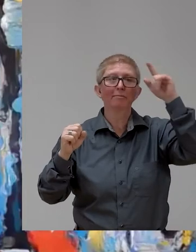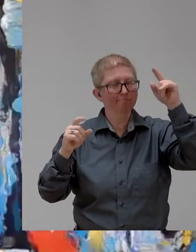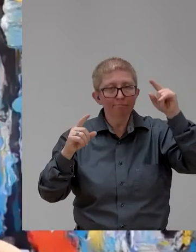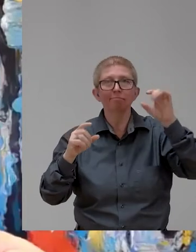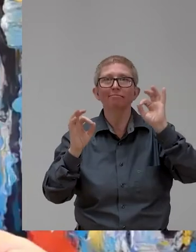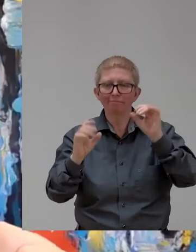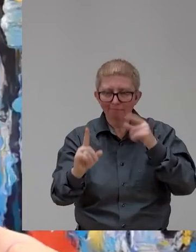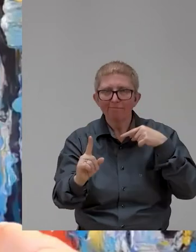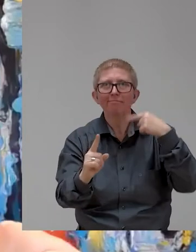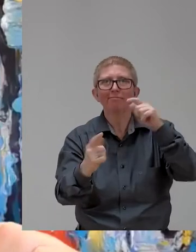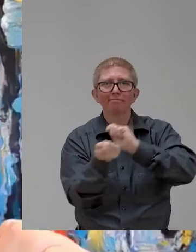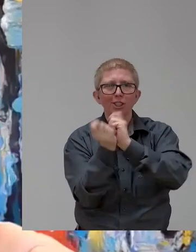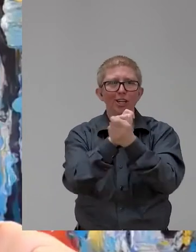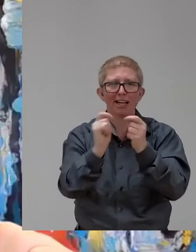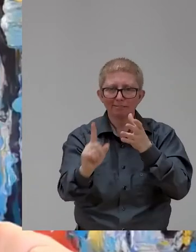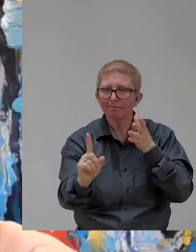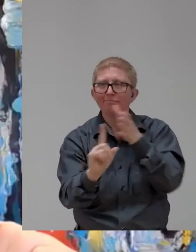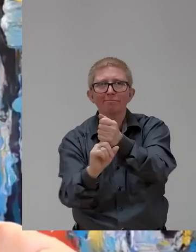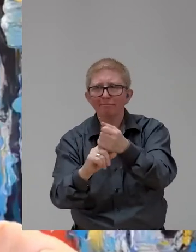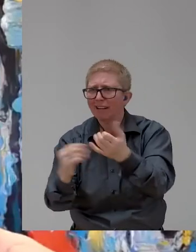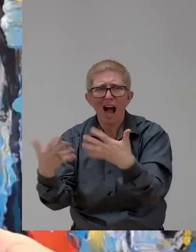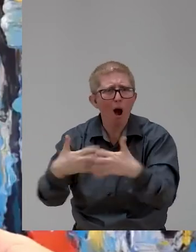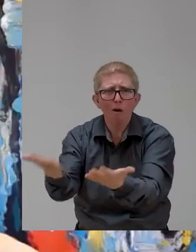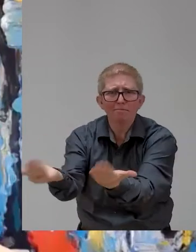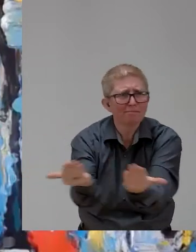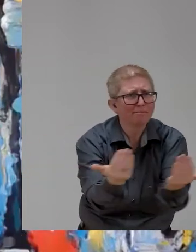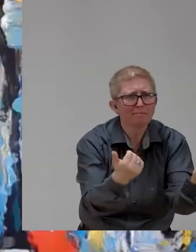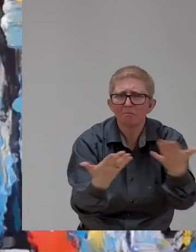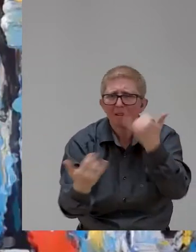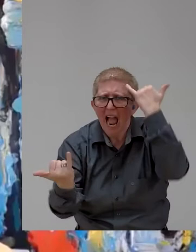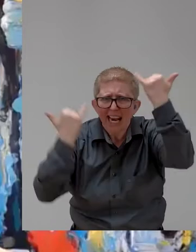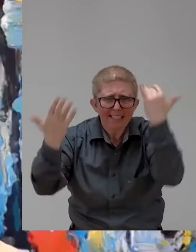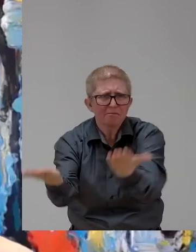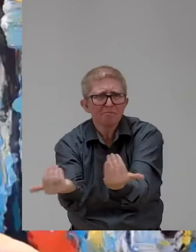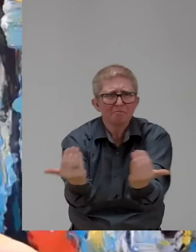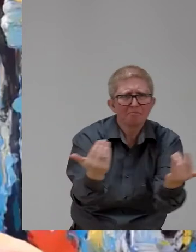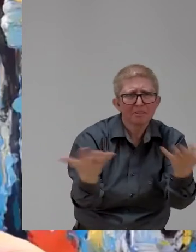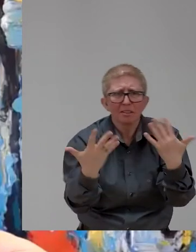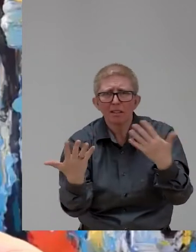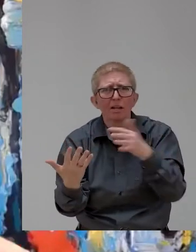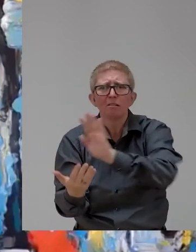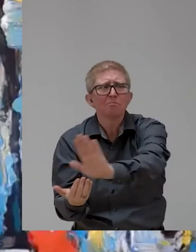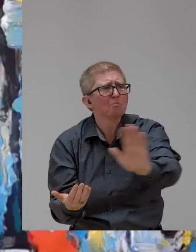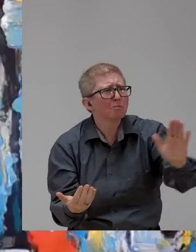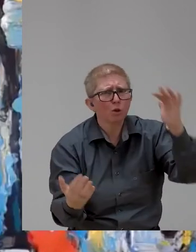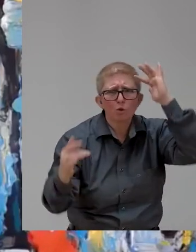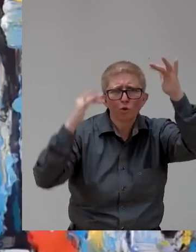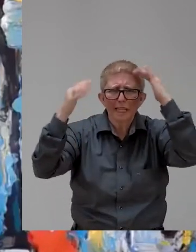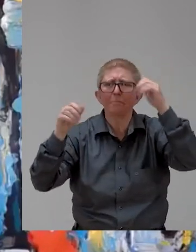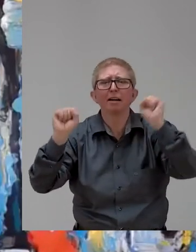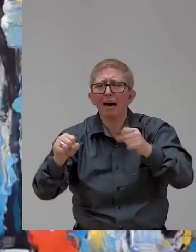makers, what are your tips for making your dreams come true? Martin, please.